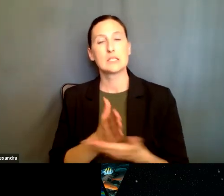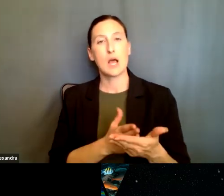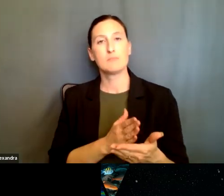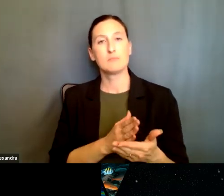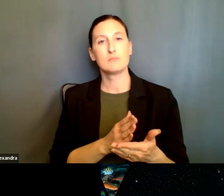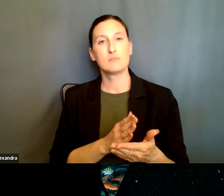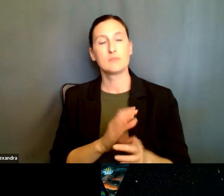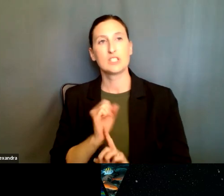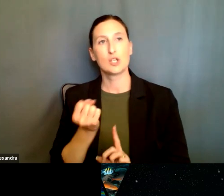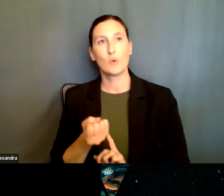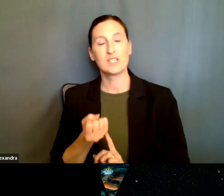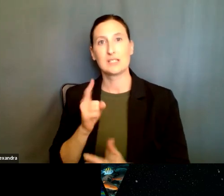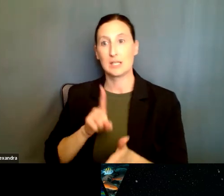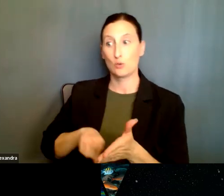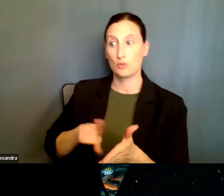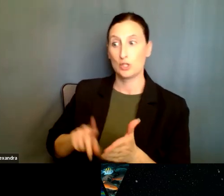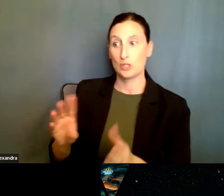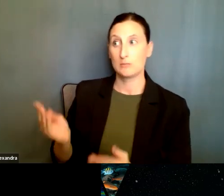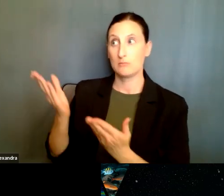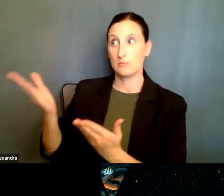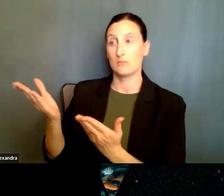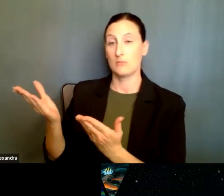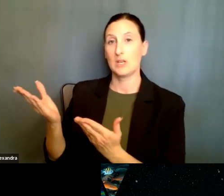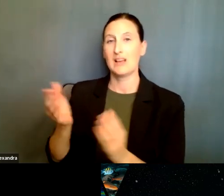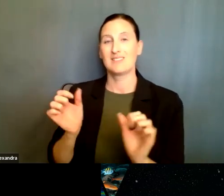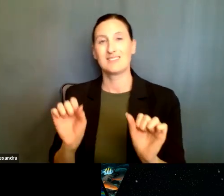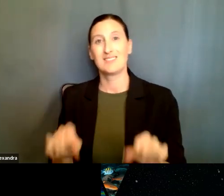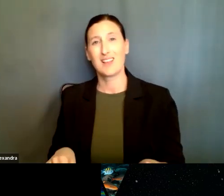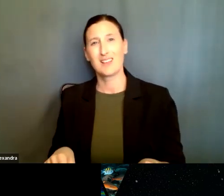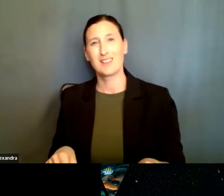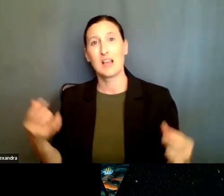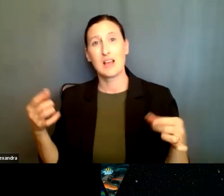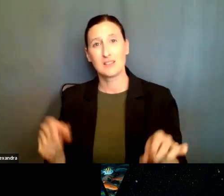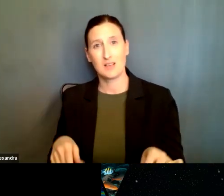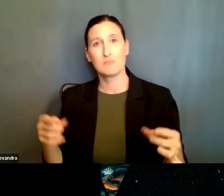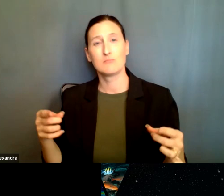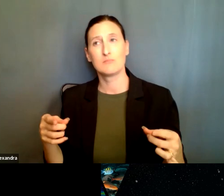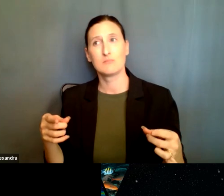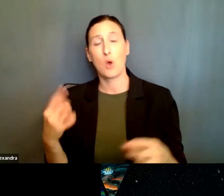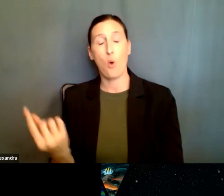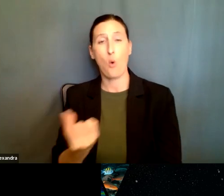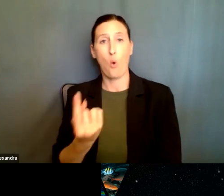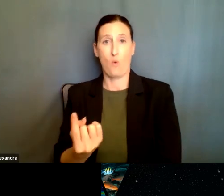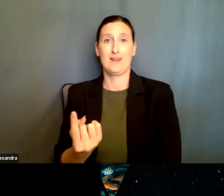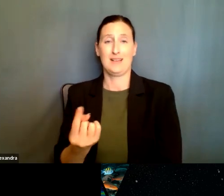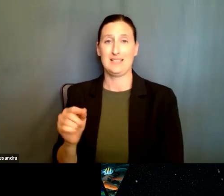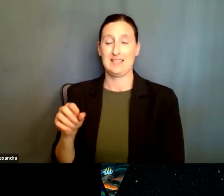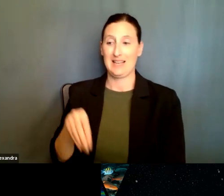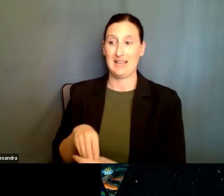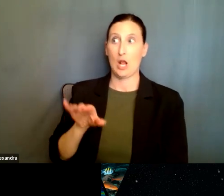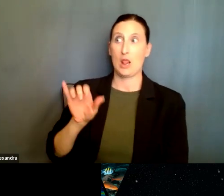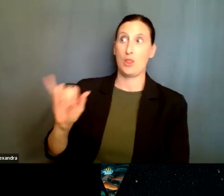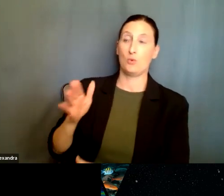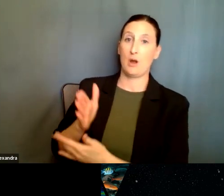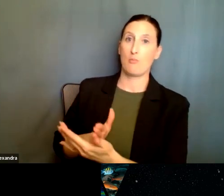that is envisaged and proposed can take, uh, place only in those parts of the world,